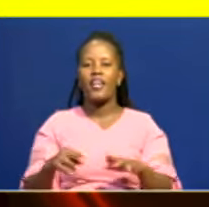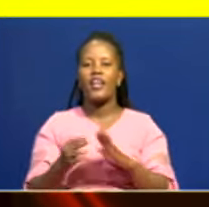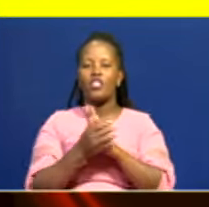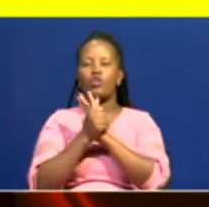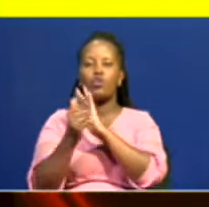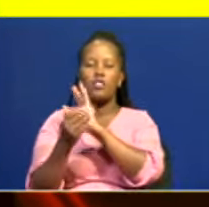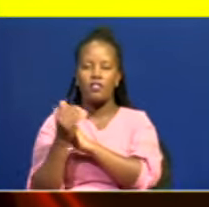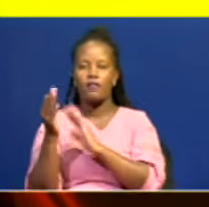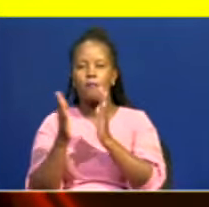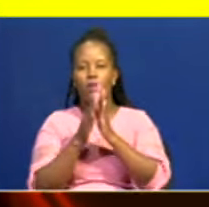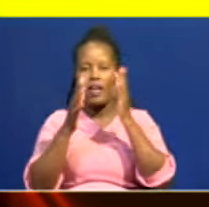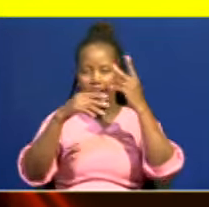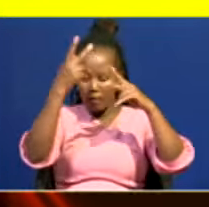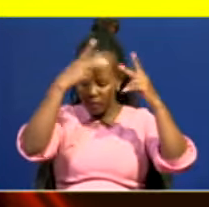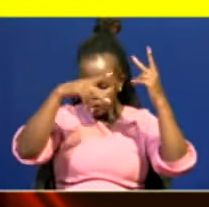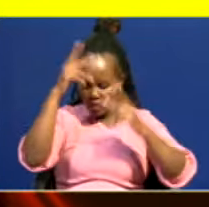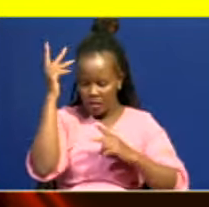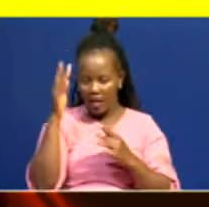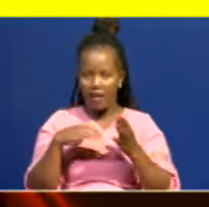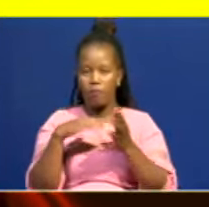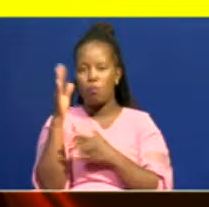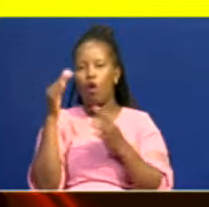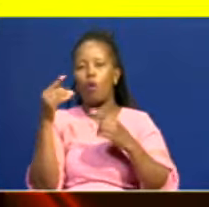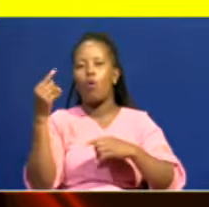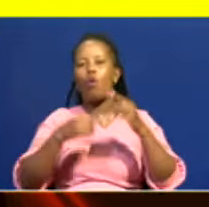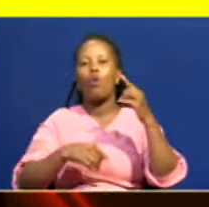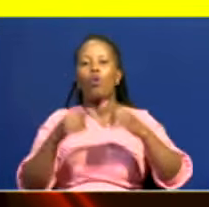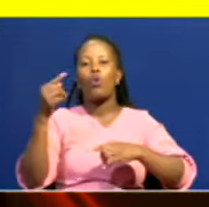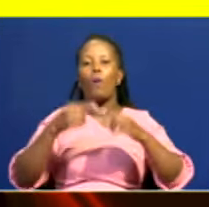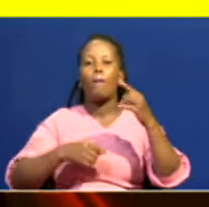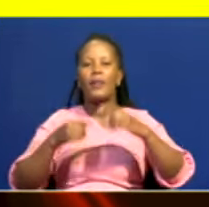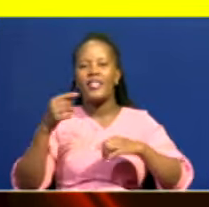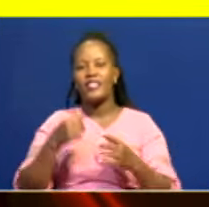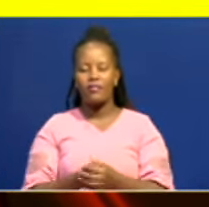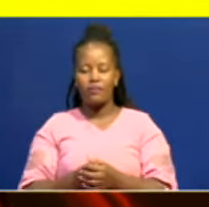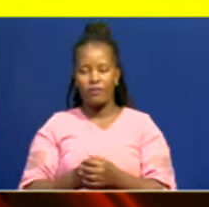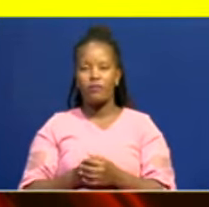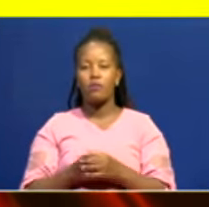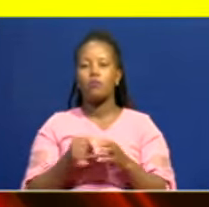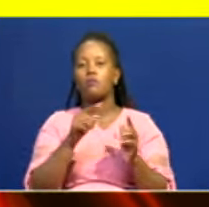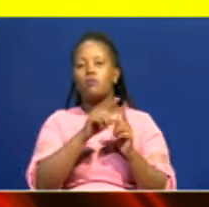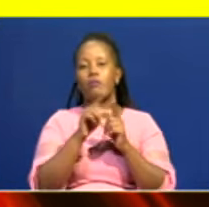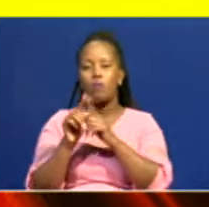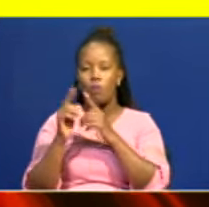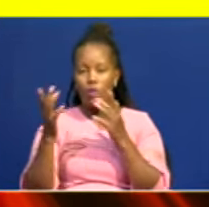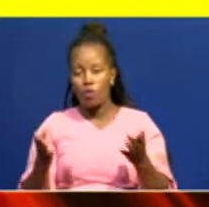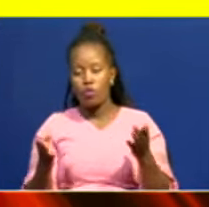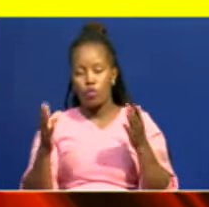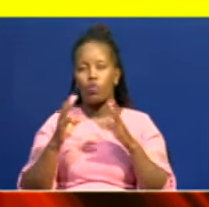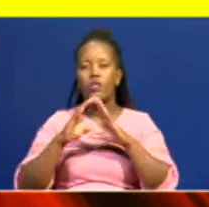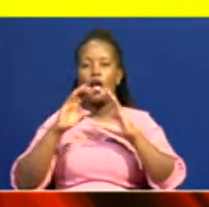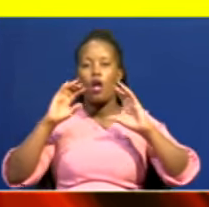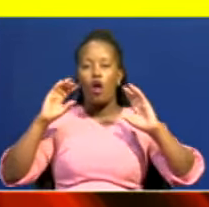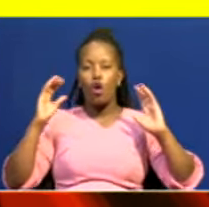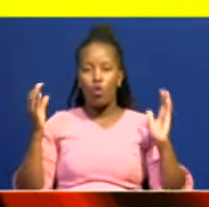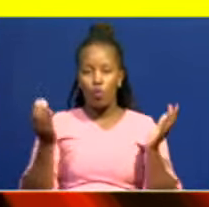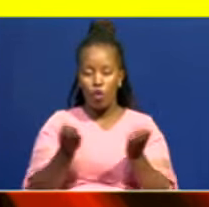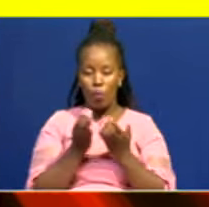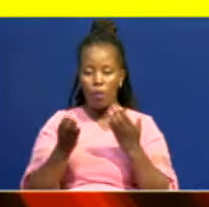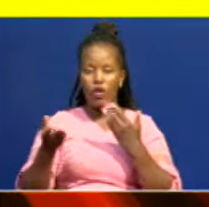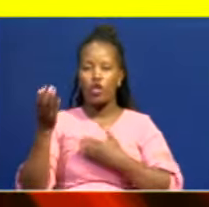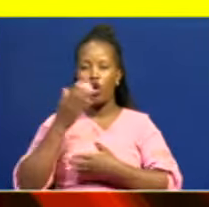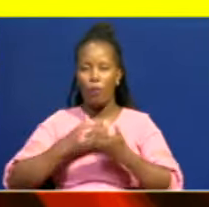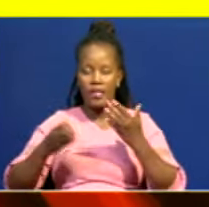are becoming more and more competitive. At the same time, the global economy is demanding the